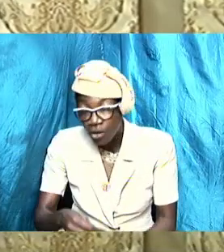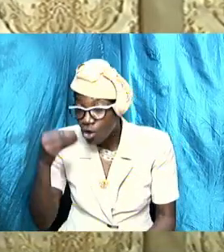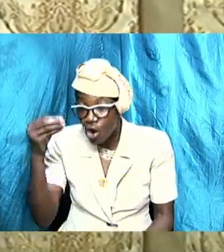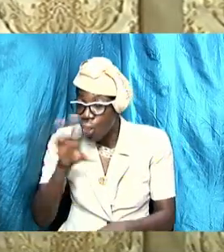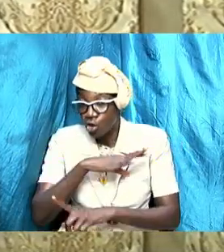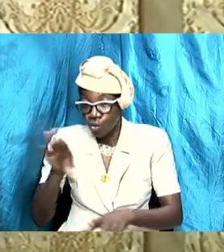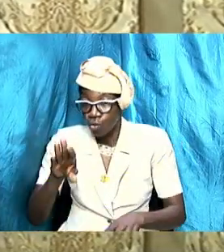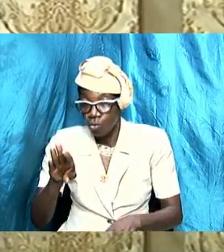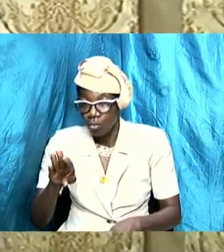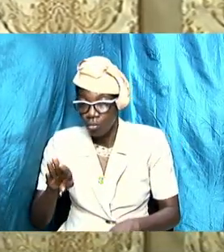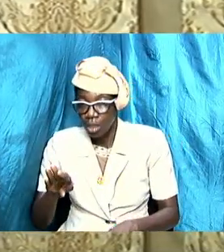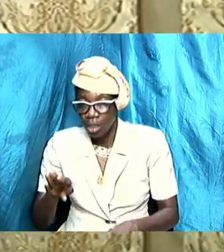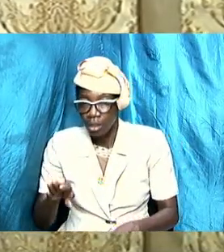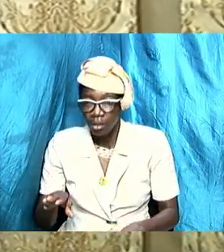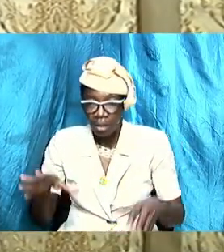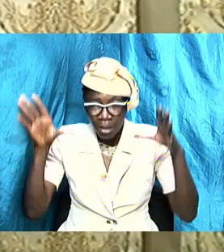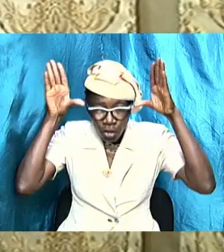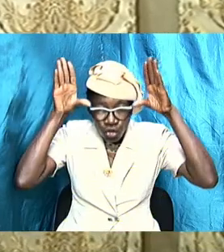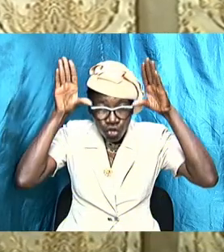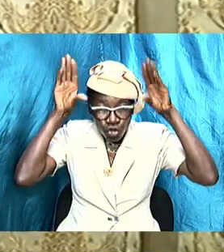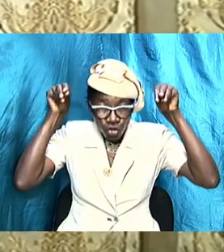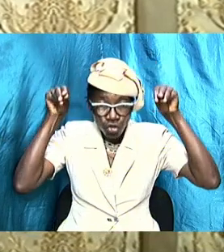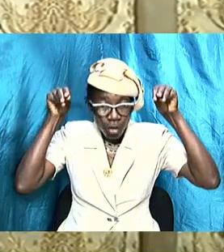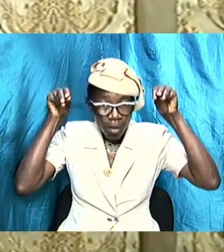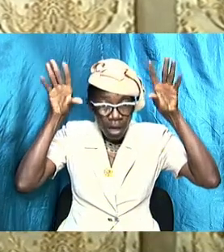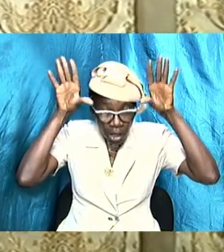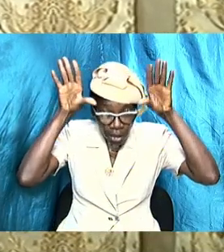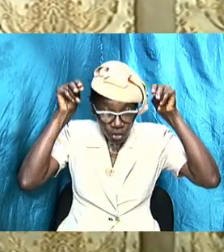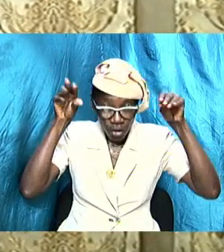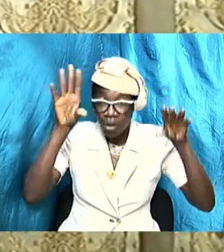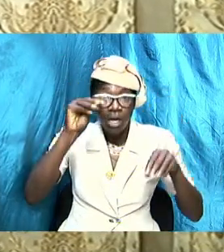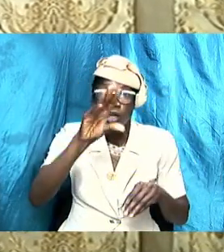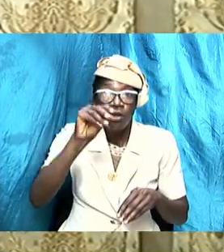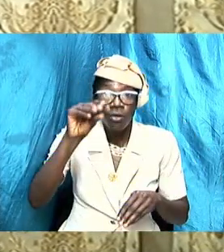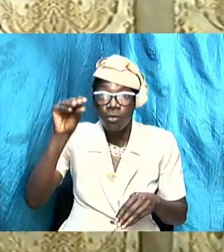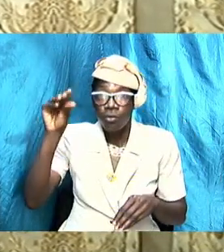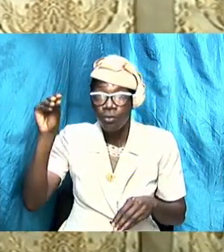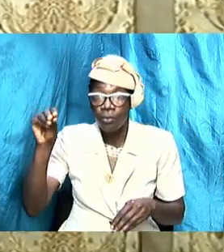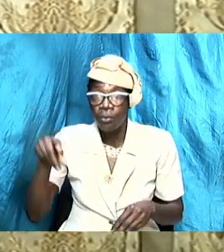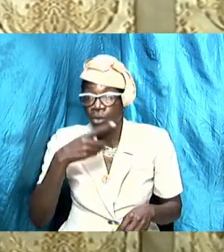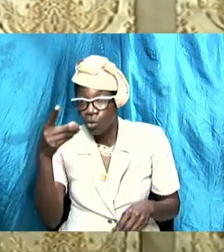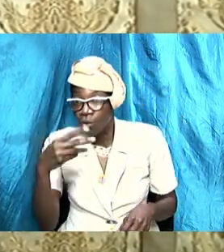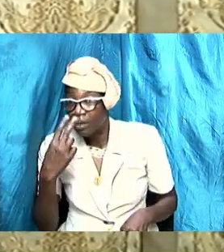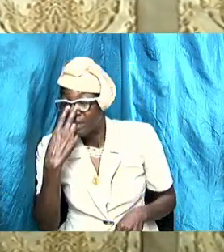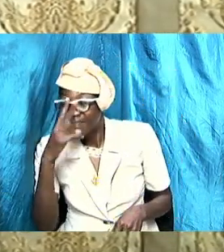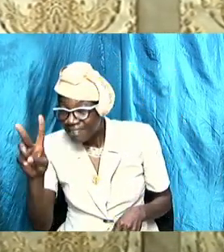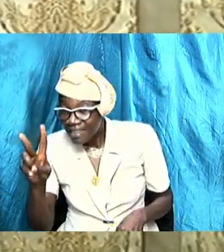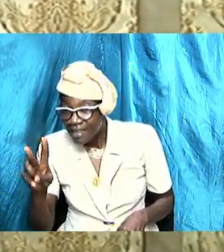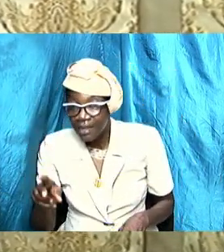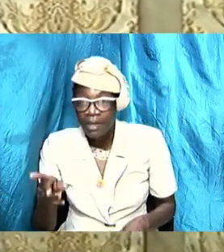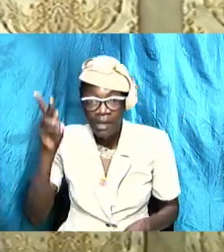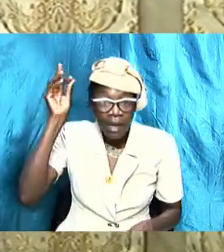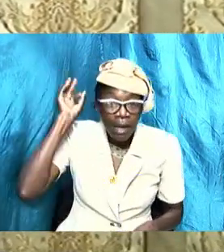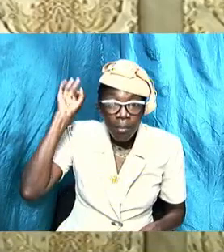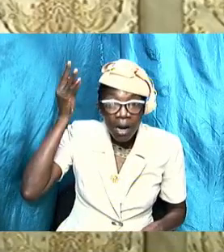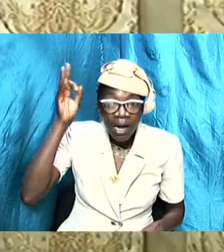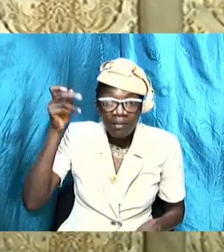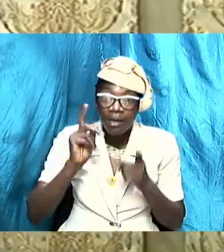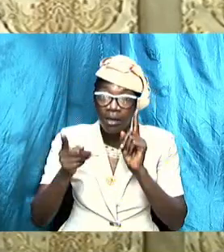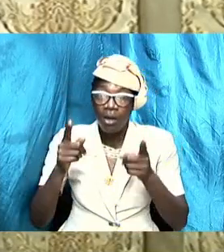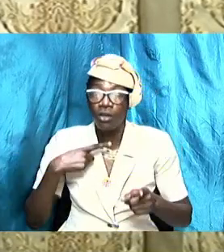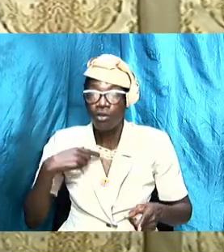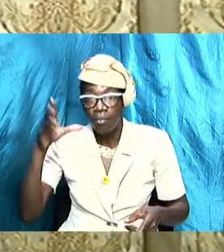hard heart let none of us believe that see dear pastor is talking to my husband and him better listen